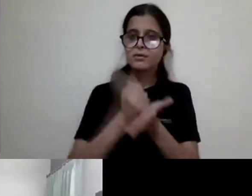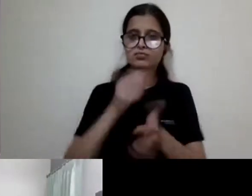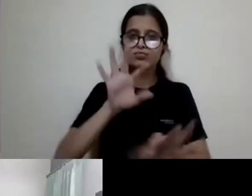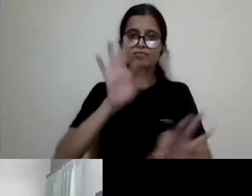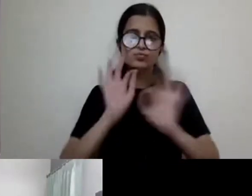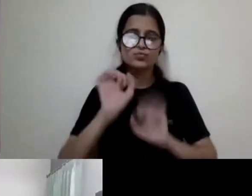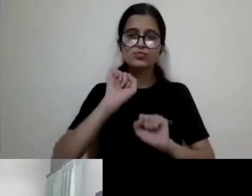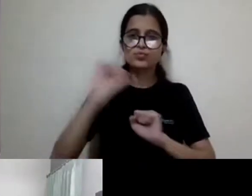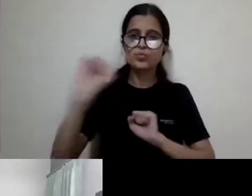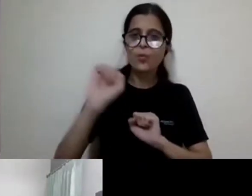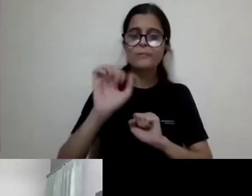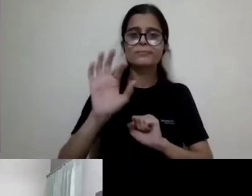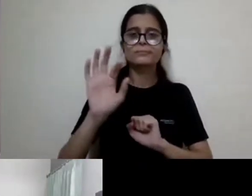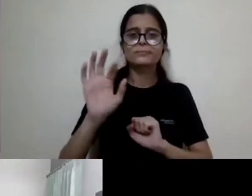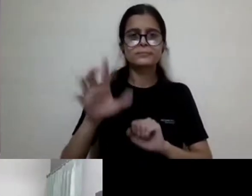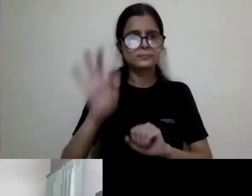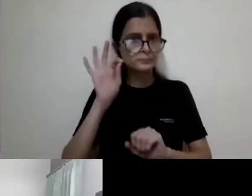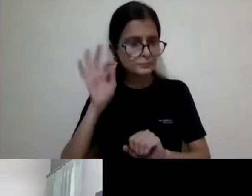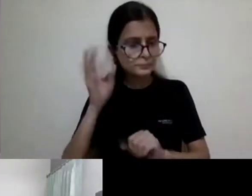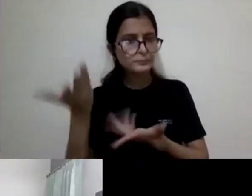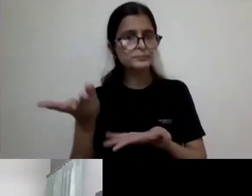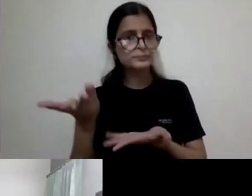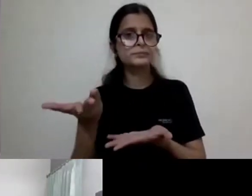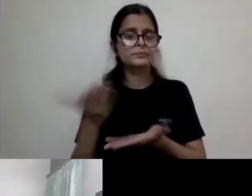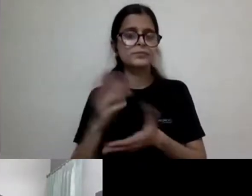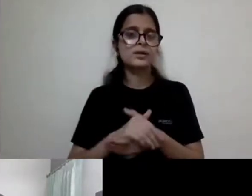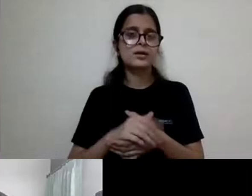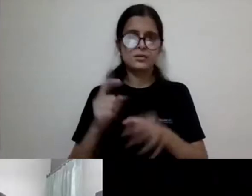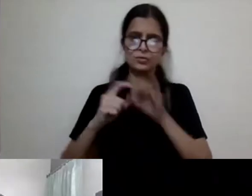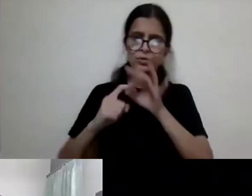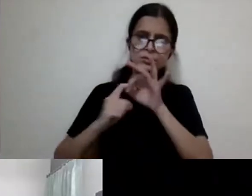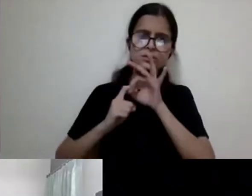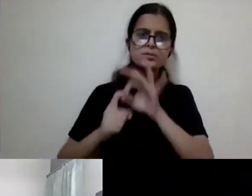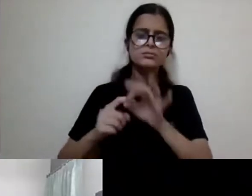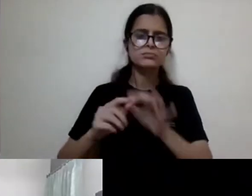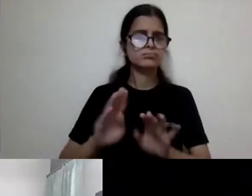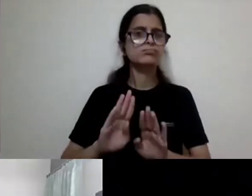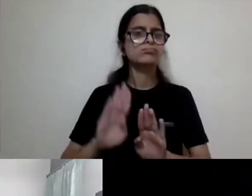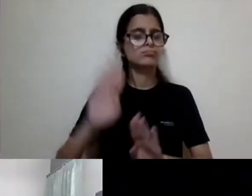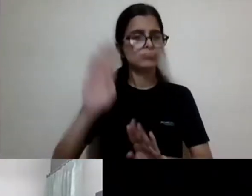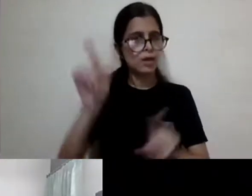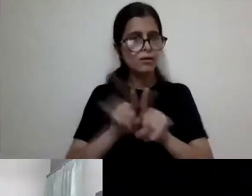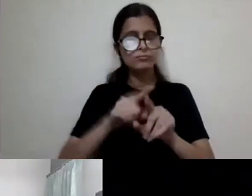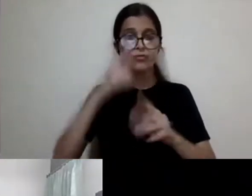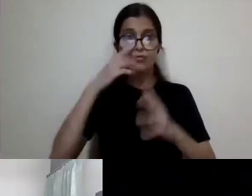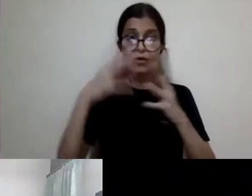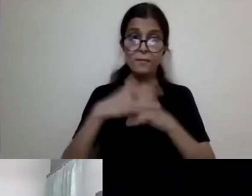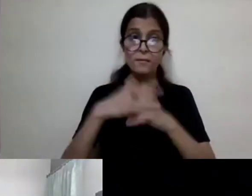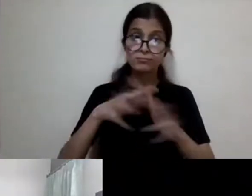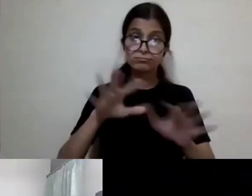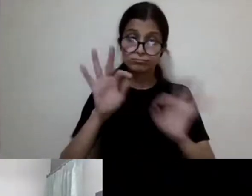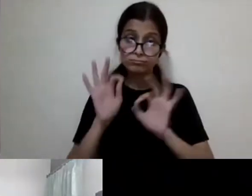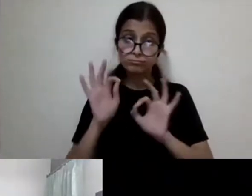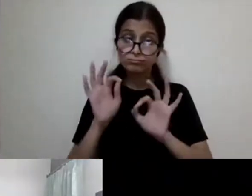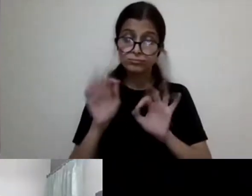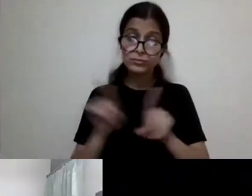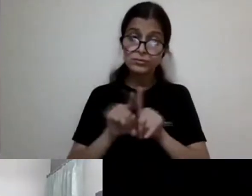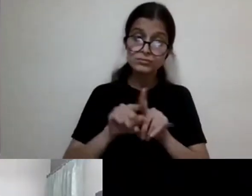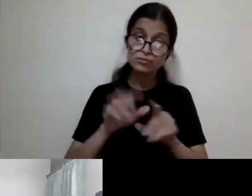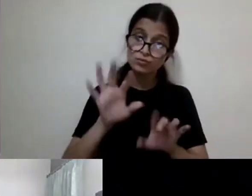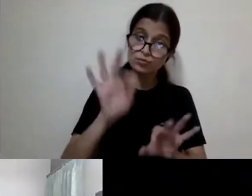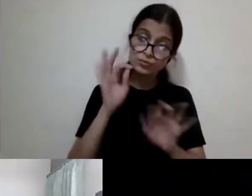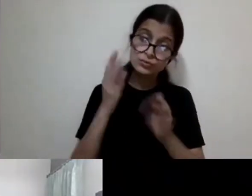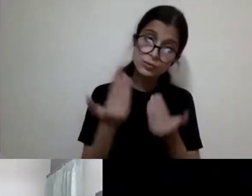So, um, the, the question you're raising is like, is the woman's right to choose paramount to the extent that she